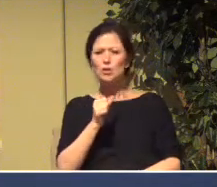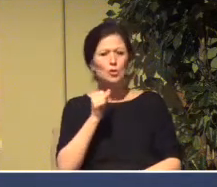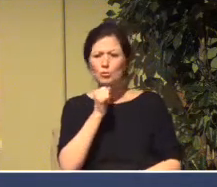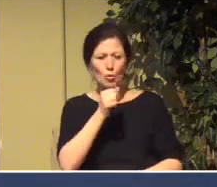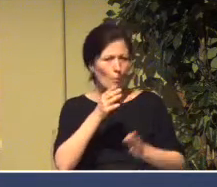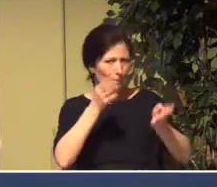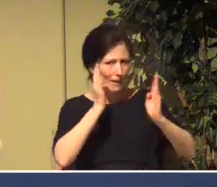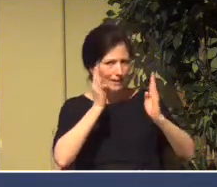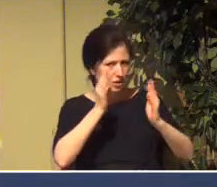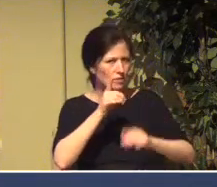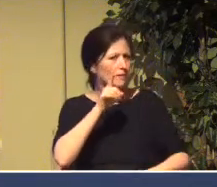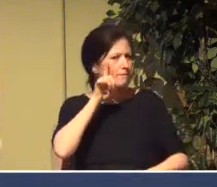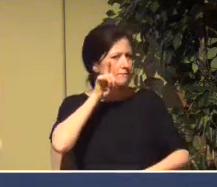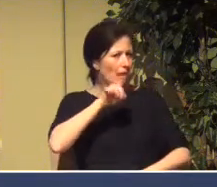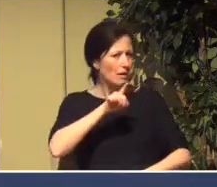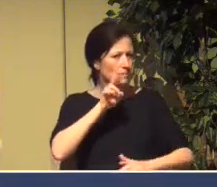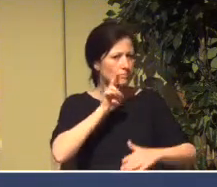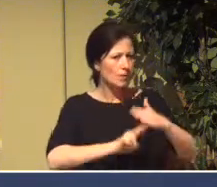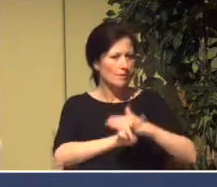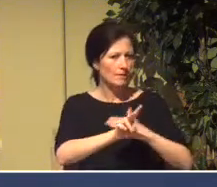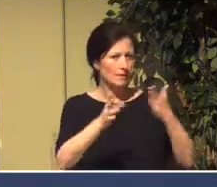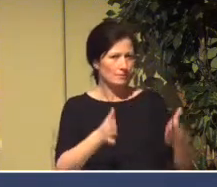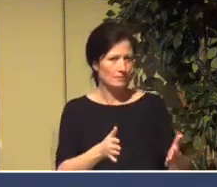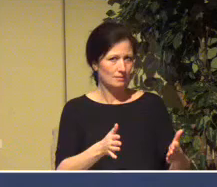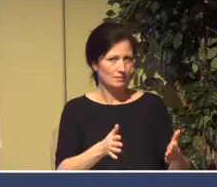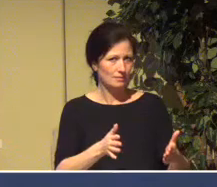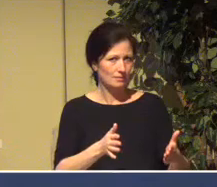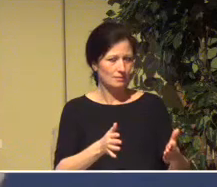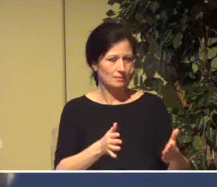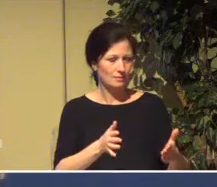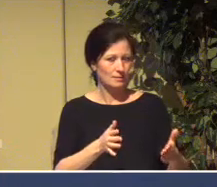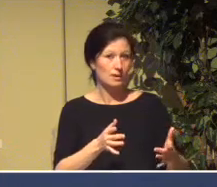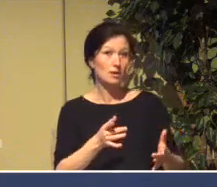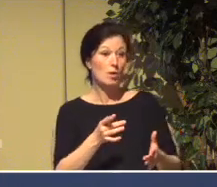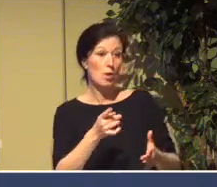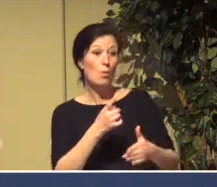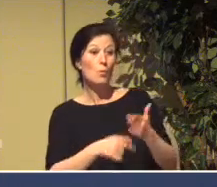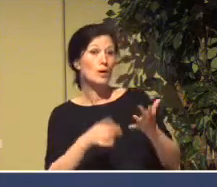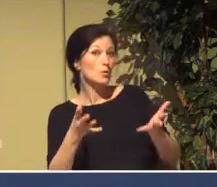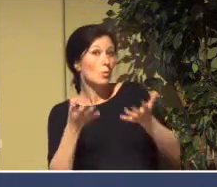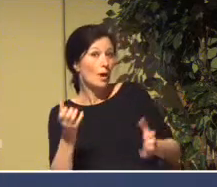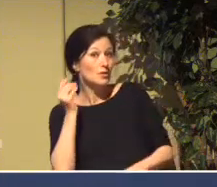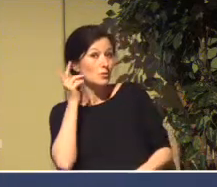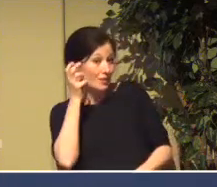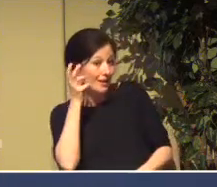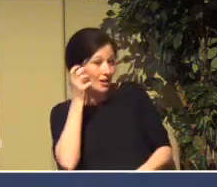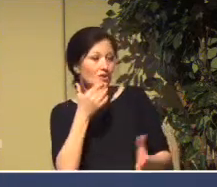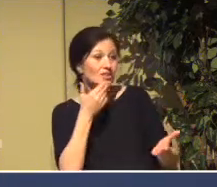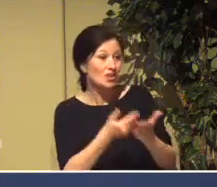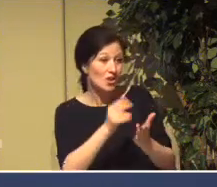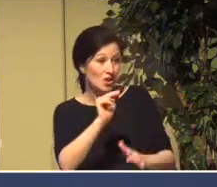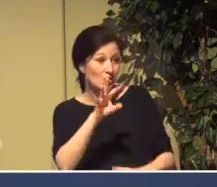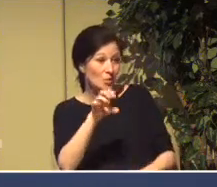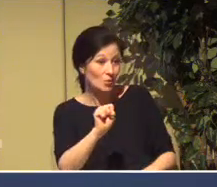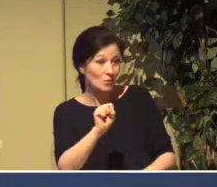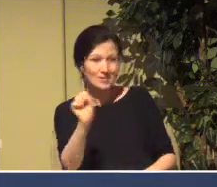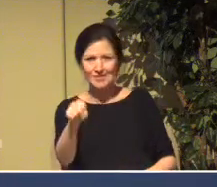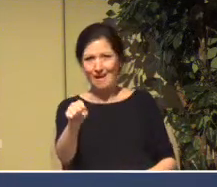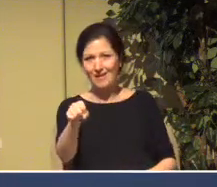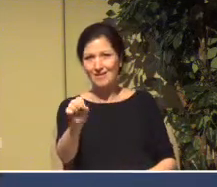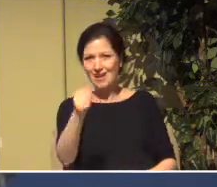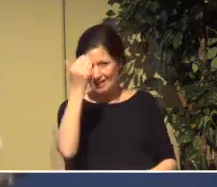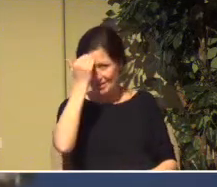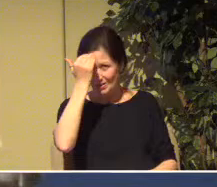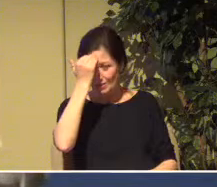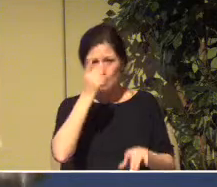those false prophets. They're telling you what you want to hear. Good news is what you want to hear. No,